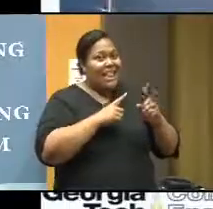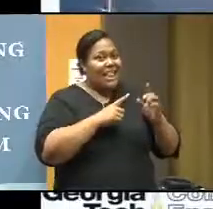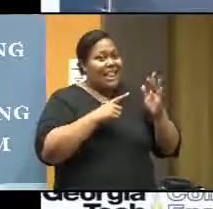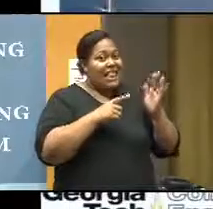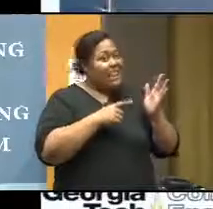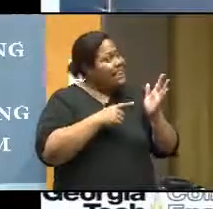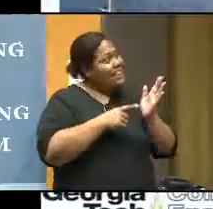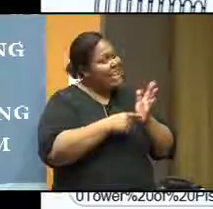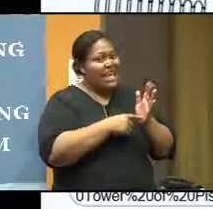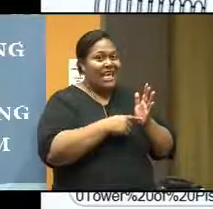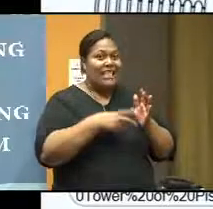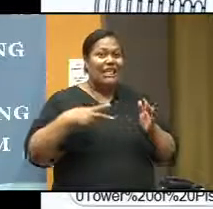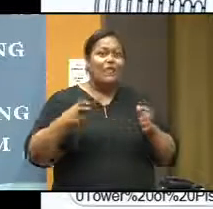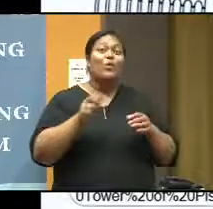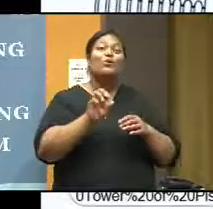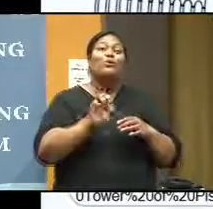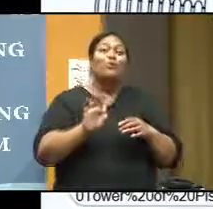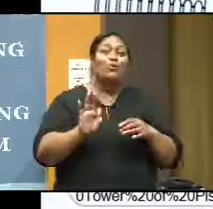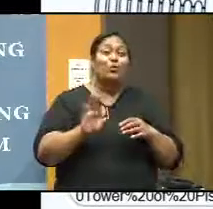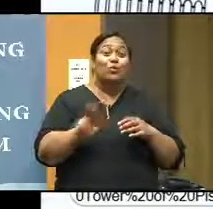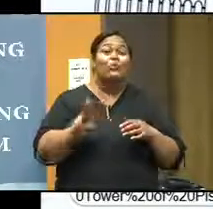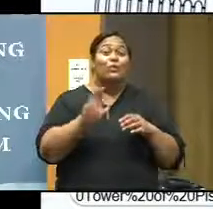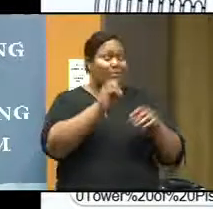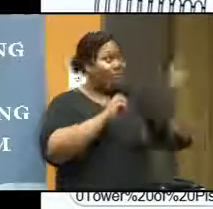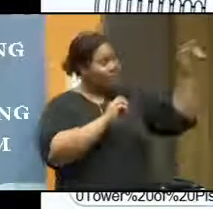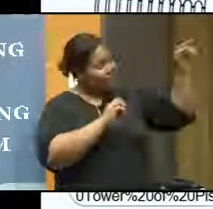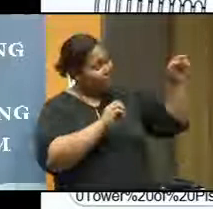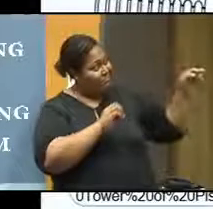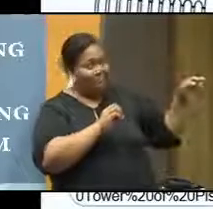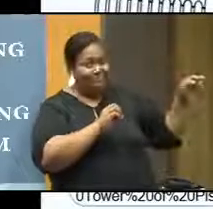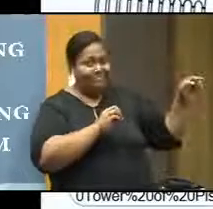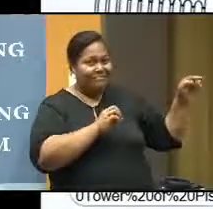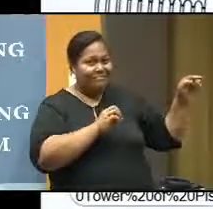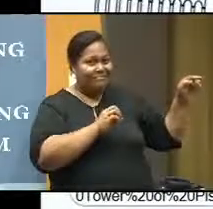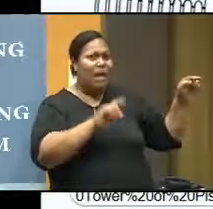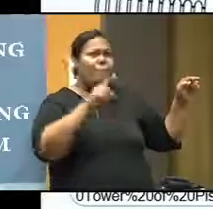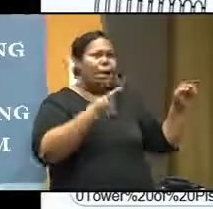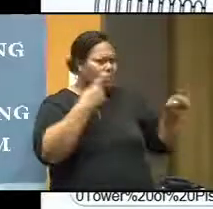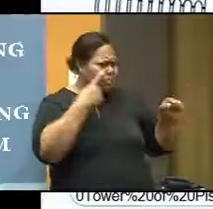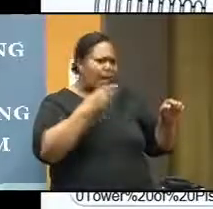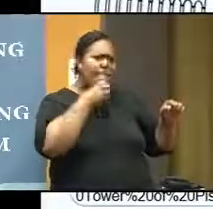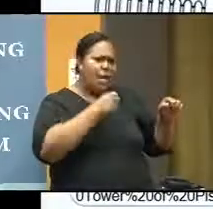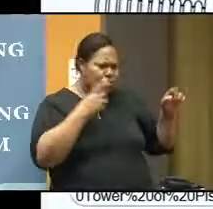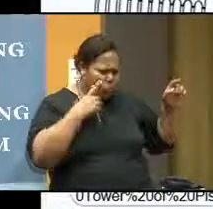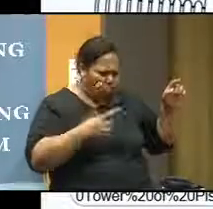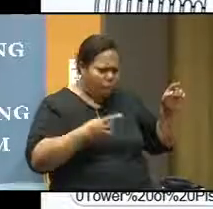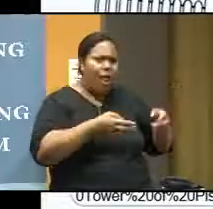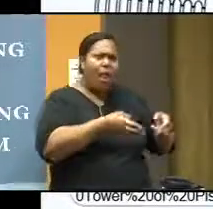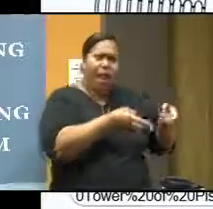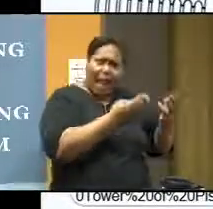means until the time these objects hit the ground, they were moving simultaneously. And this is where